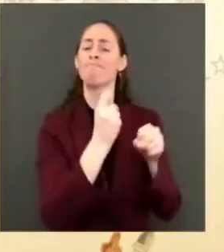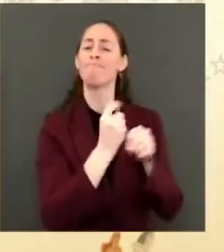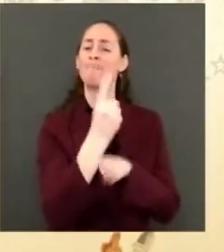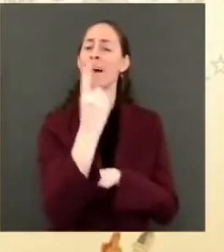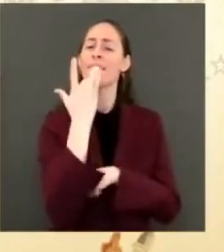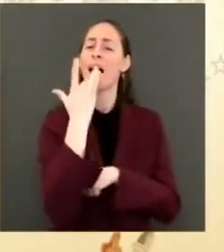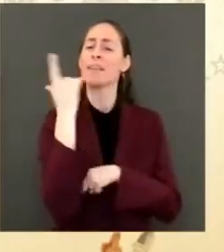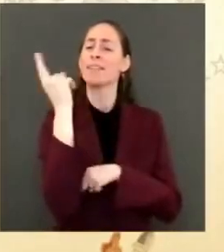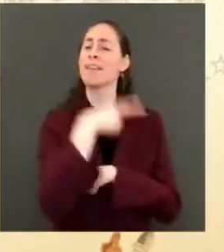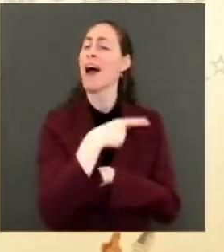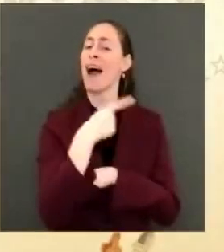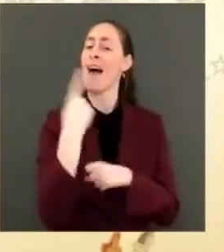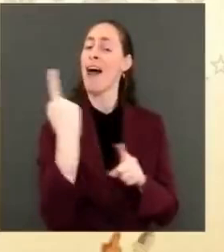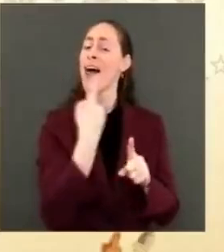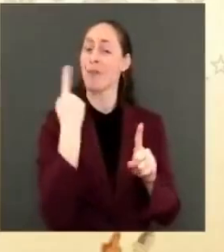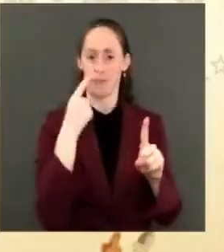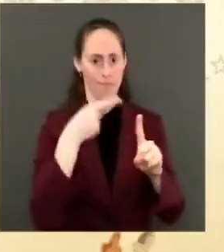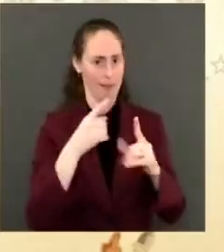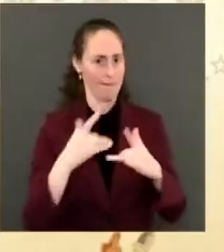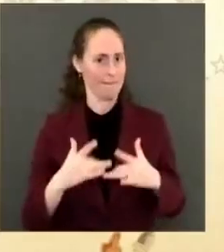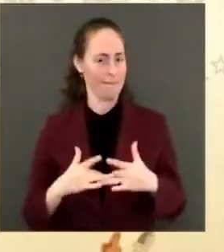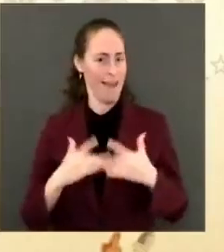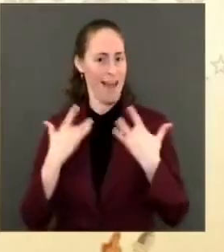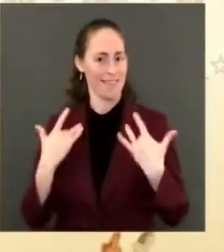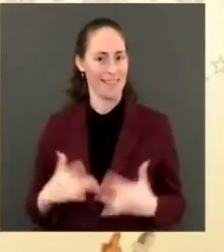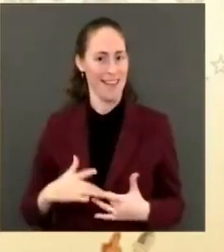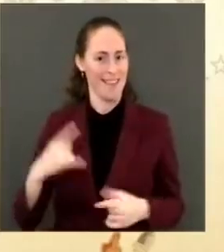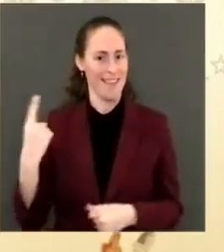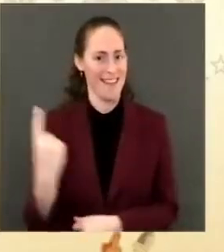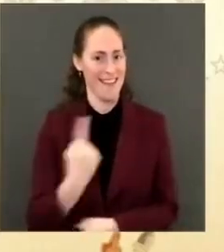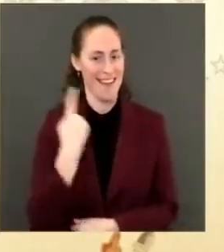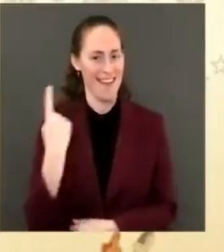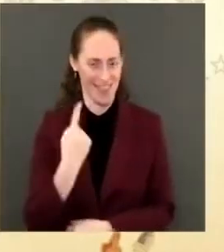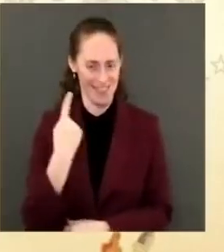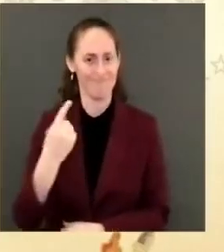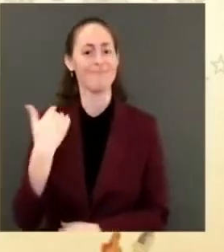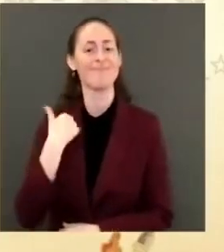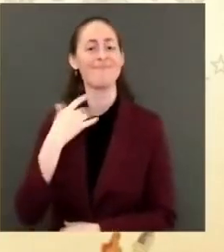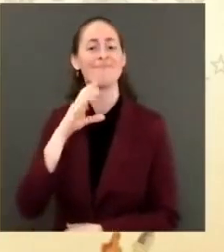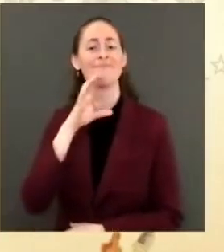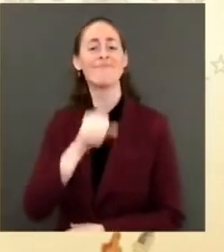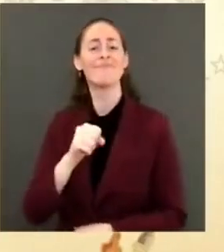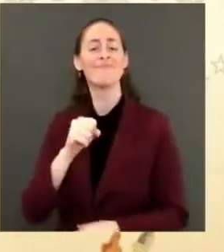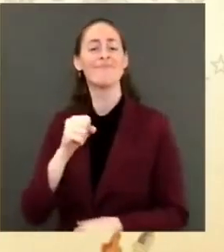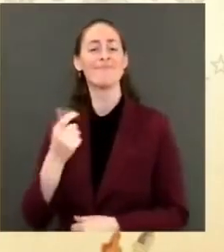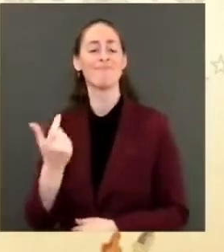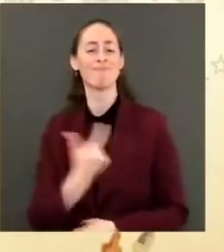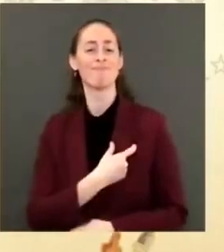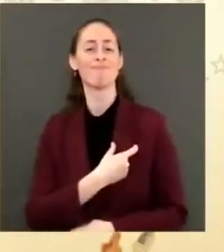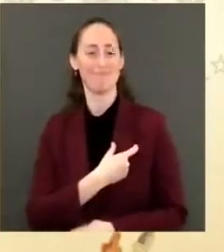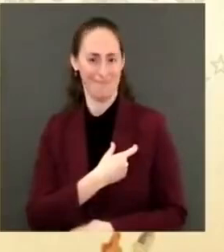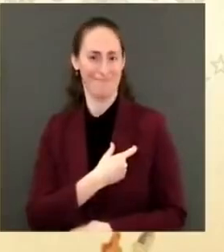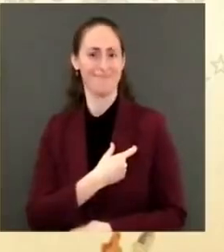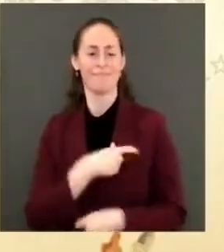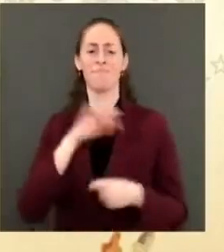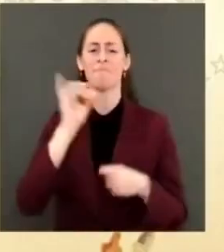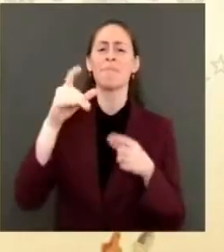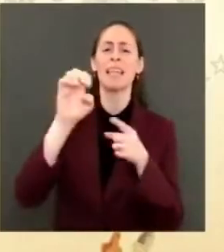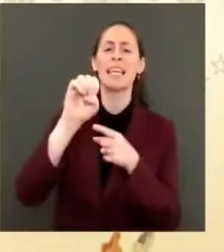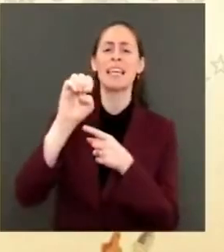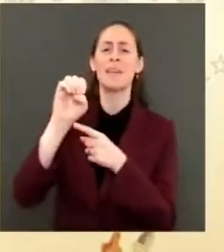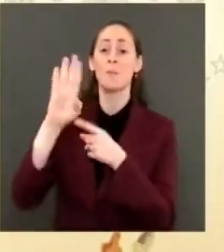across from the White House and the Vice, the West Wing and the Vice President's office. And you can look in the windows